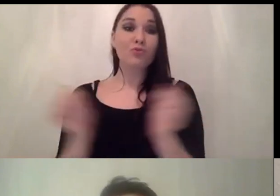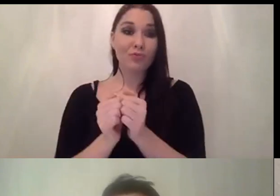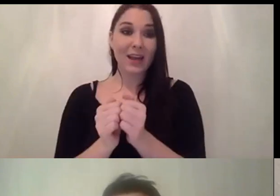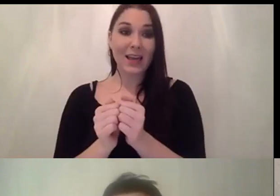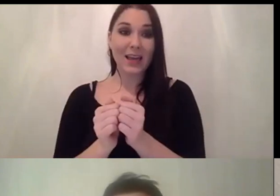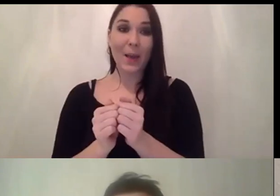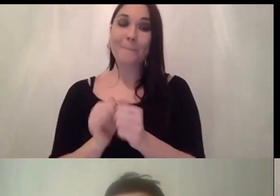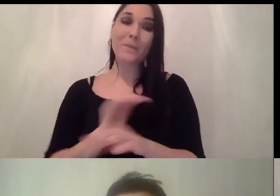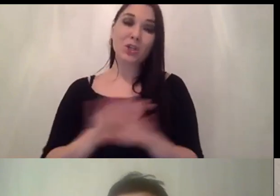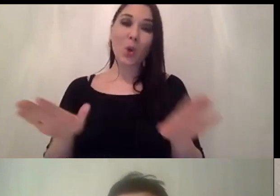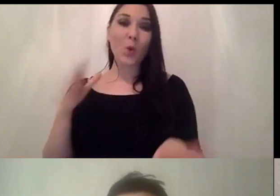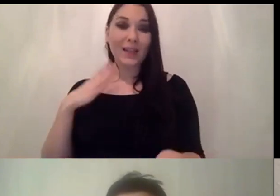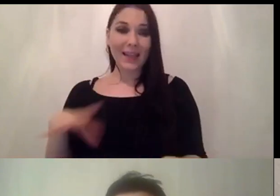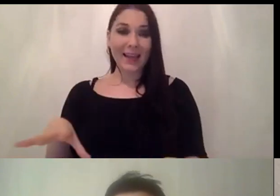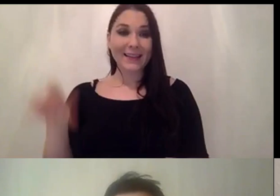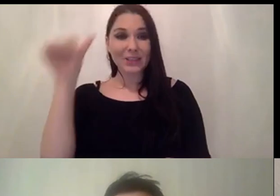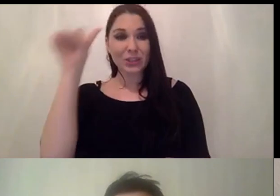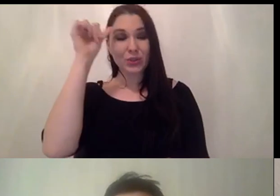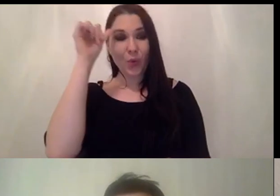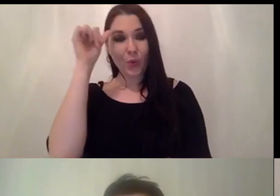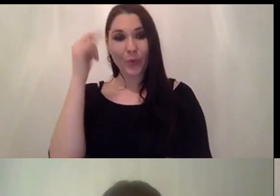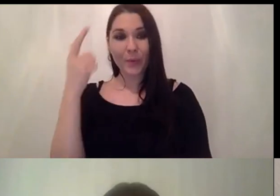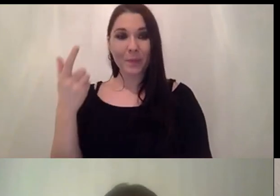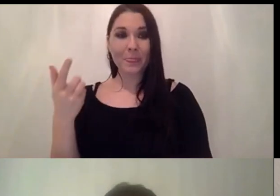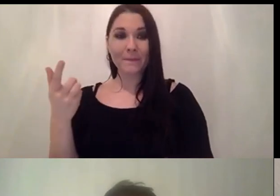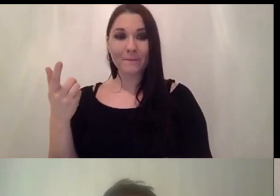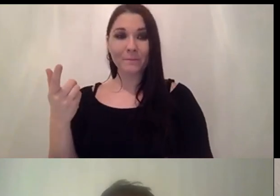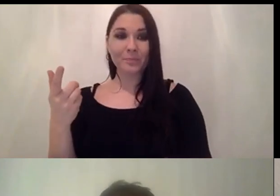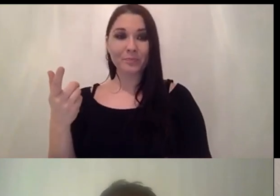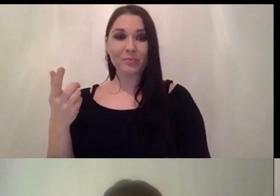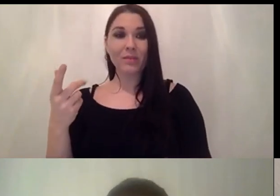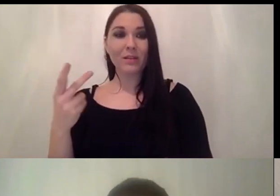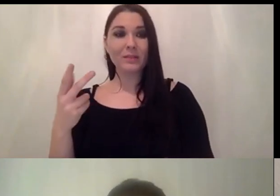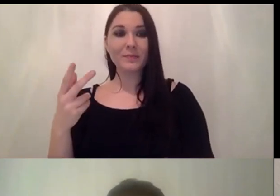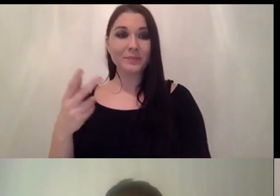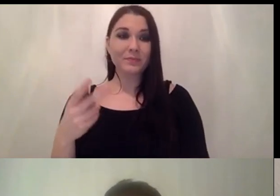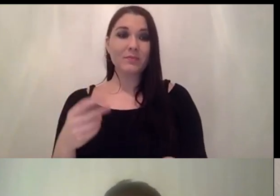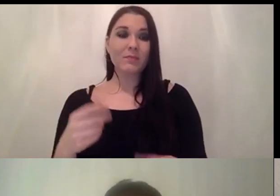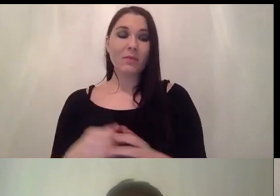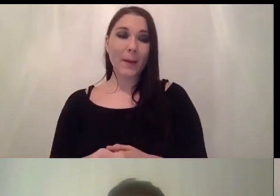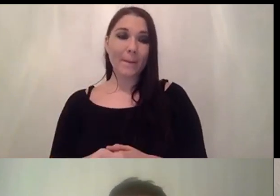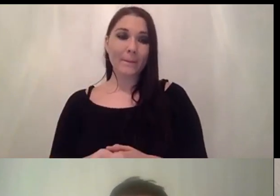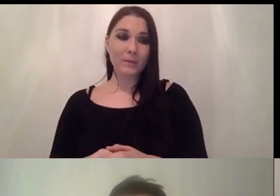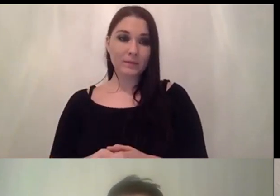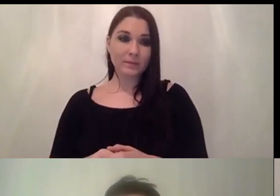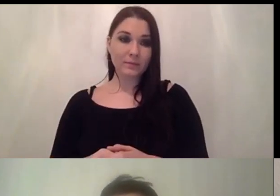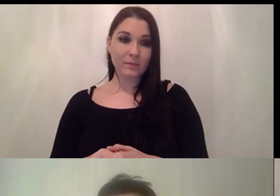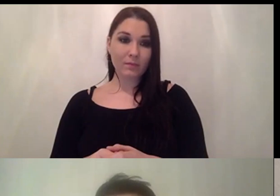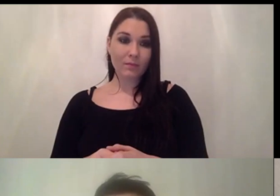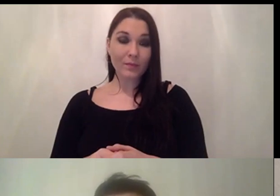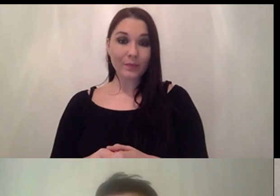really need a hammer for you know not something that like a nail um be